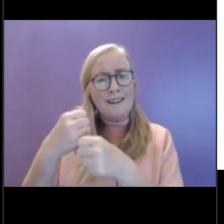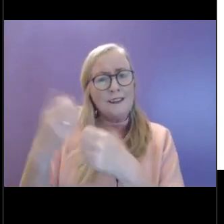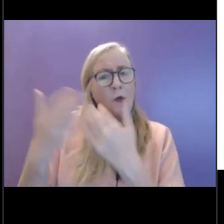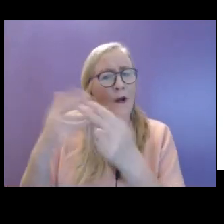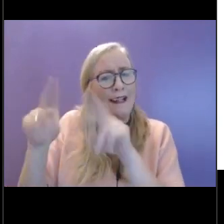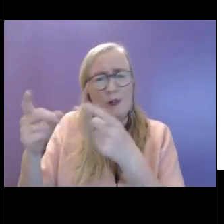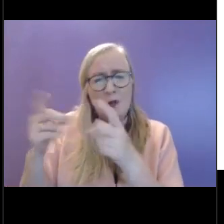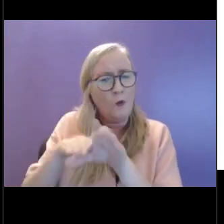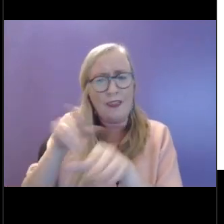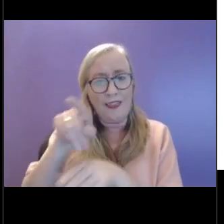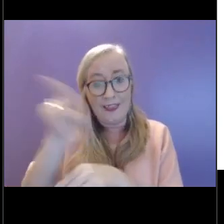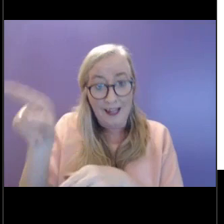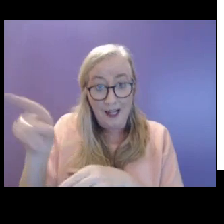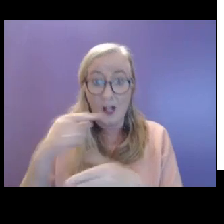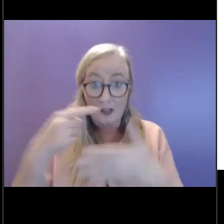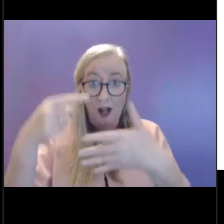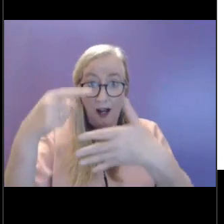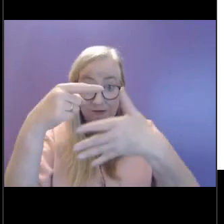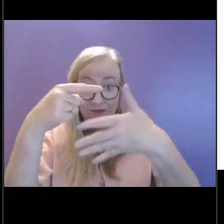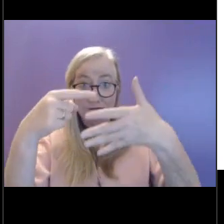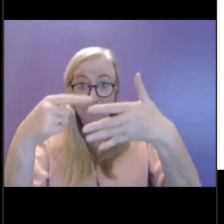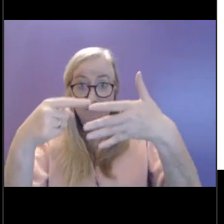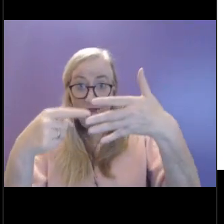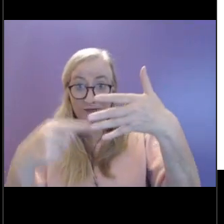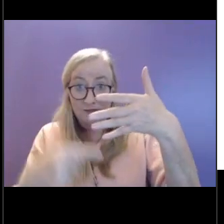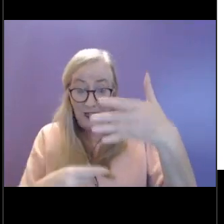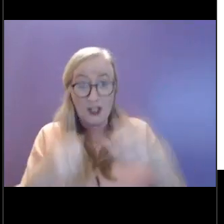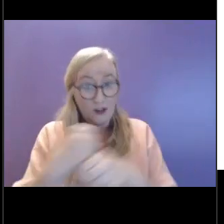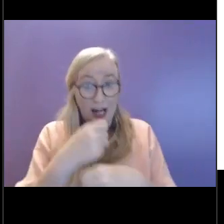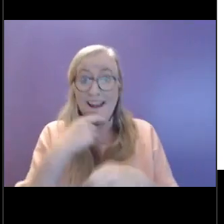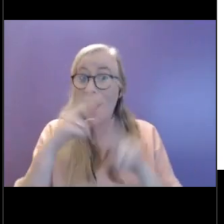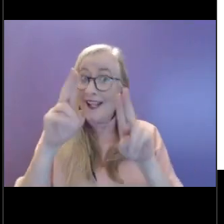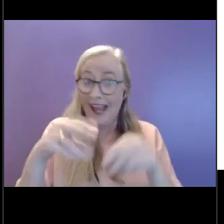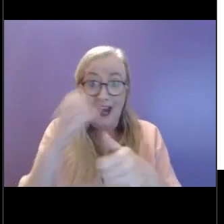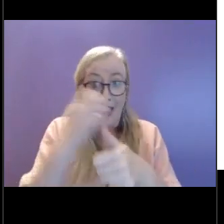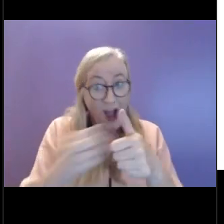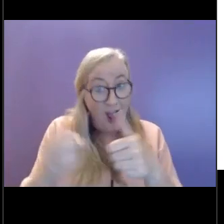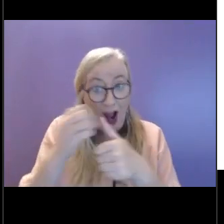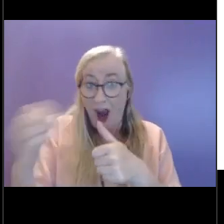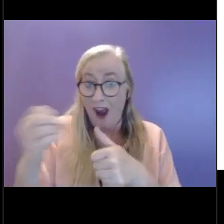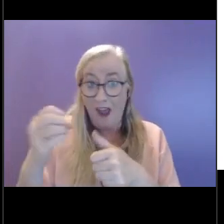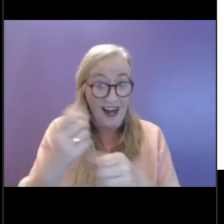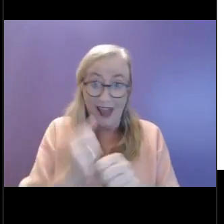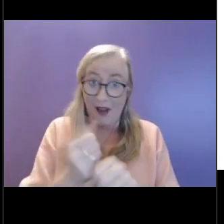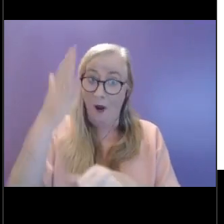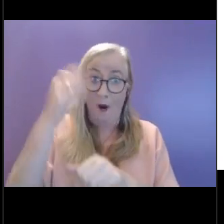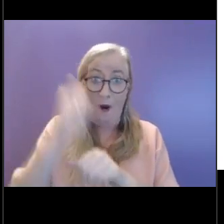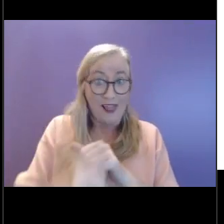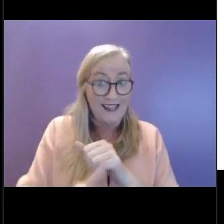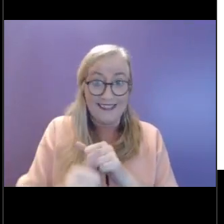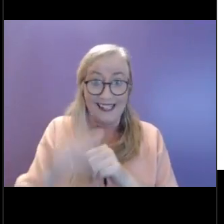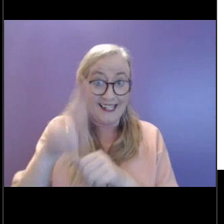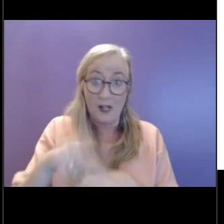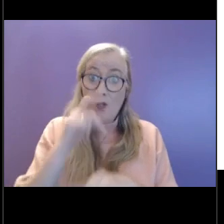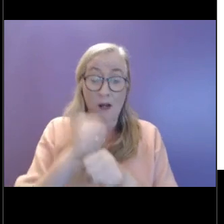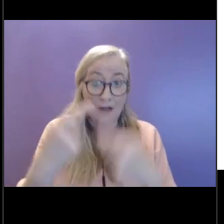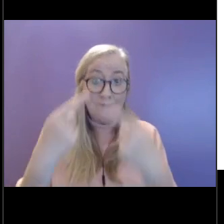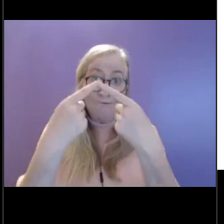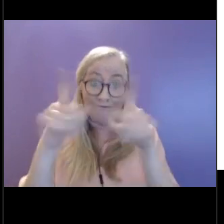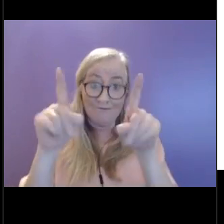When all of these stresses are going on and we could do a whole other webinar for, you know, a day long webinar on stressors.